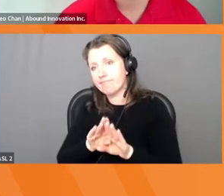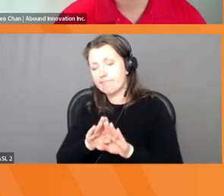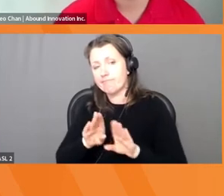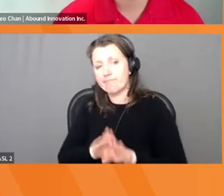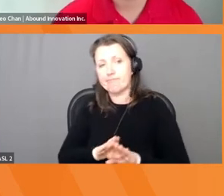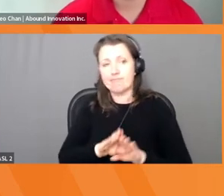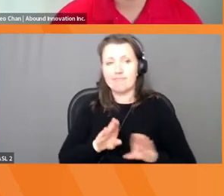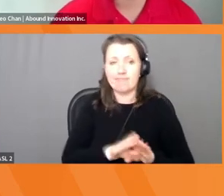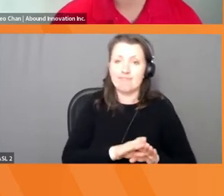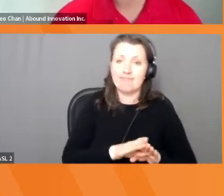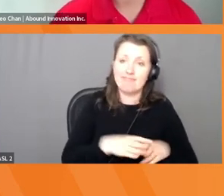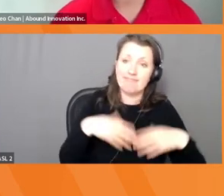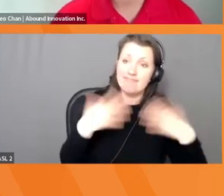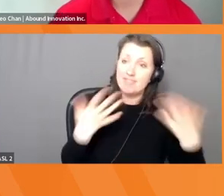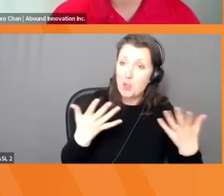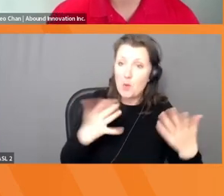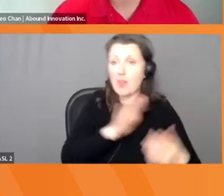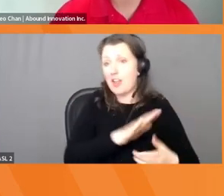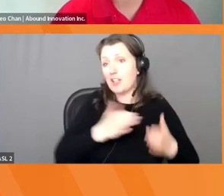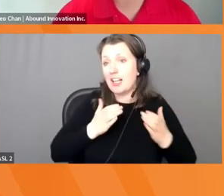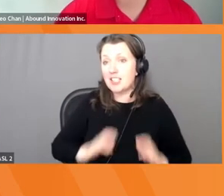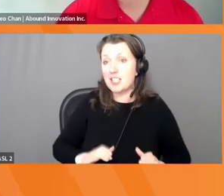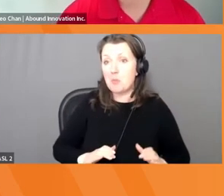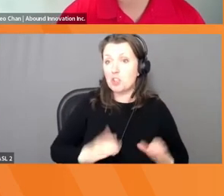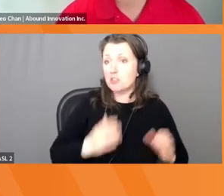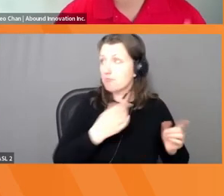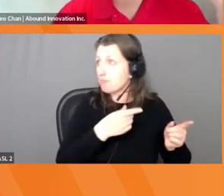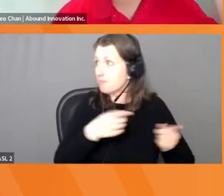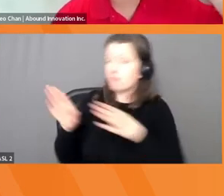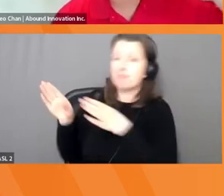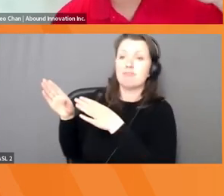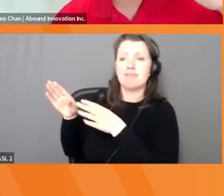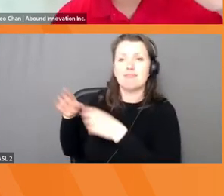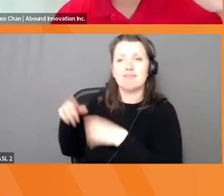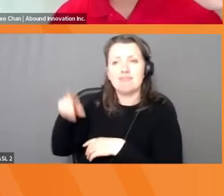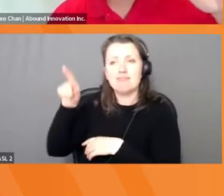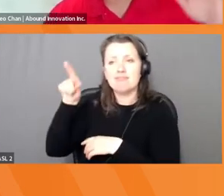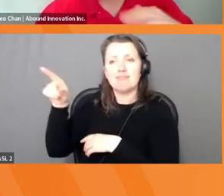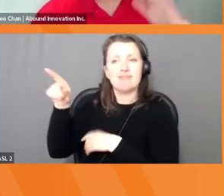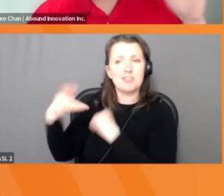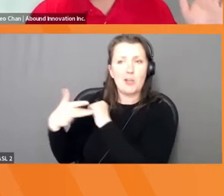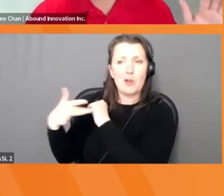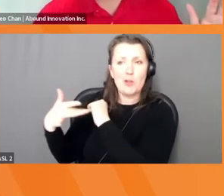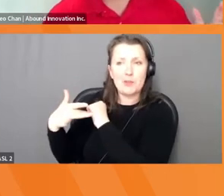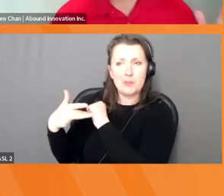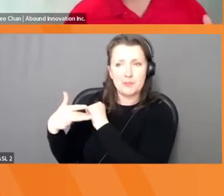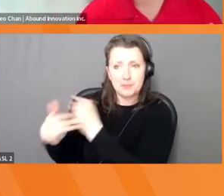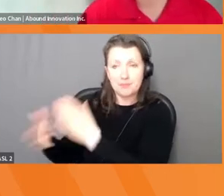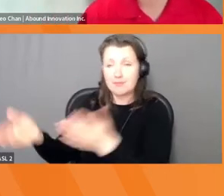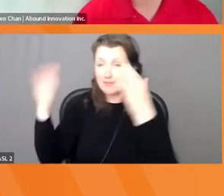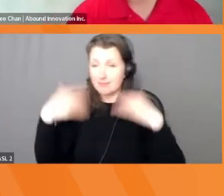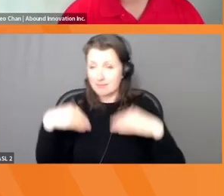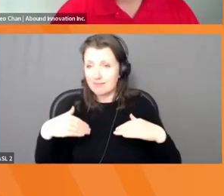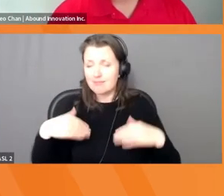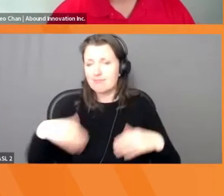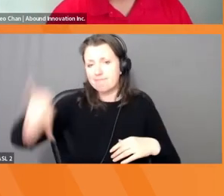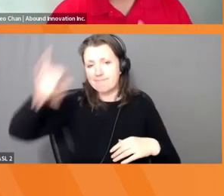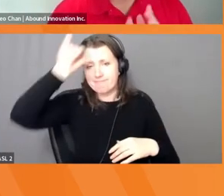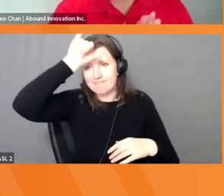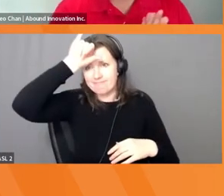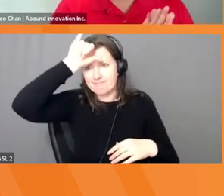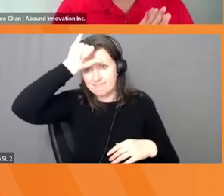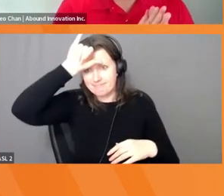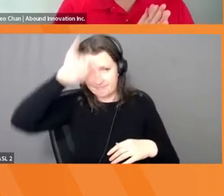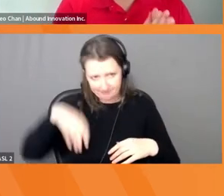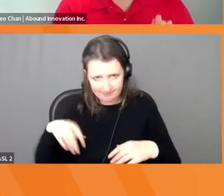slide I'm sharing with you today. All right, let's talk about taxis. When's the last time you took a taxi? Been a really long time for me. But